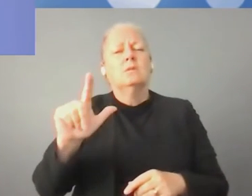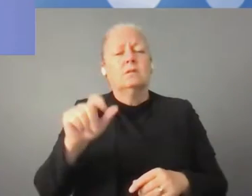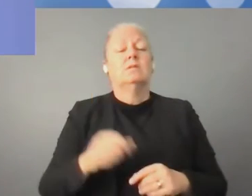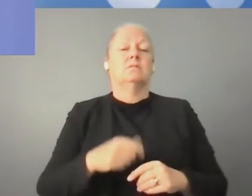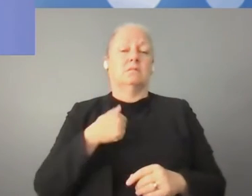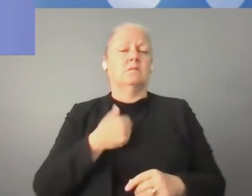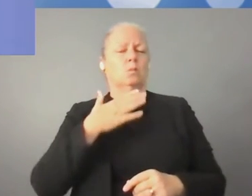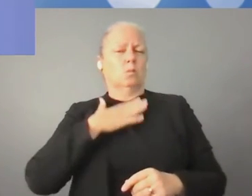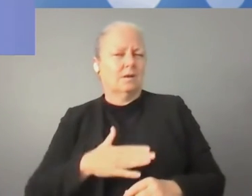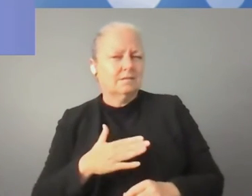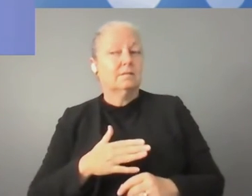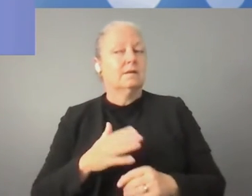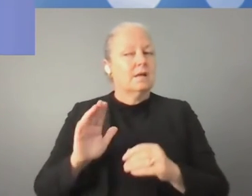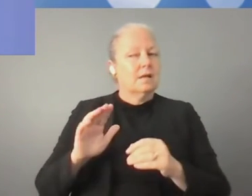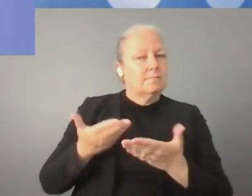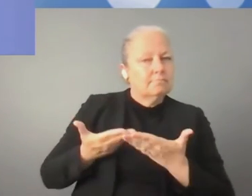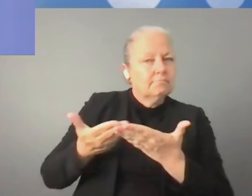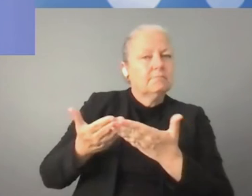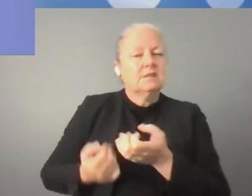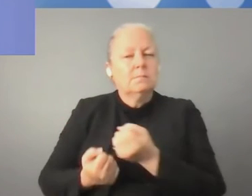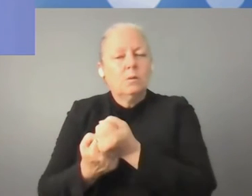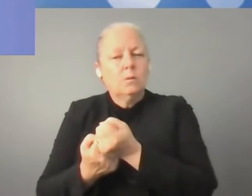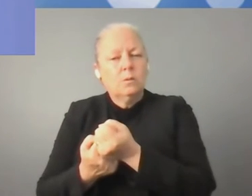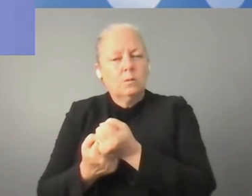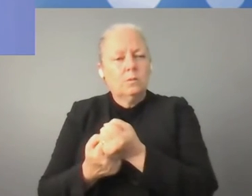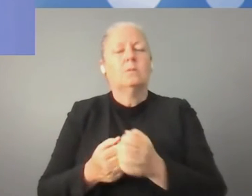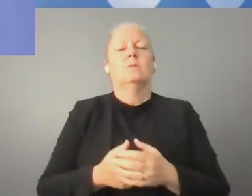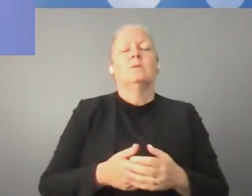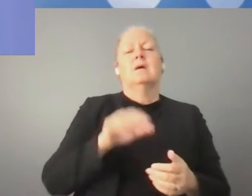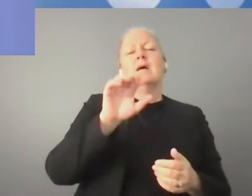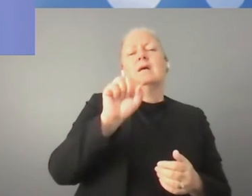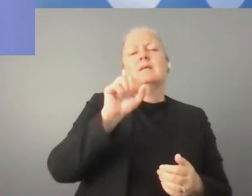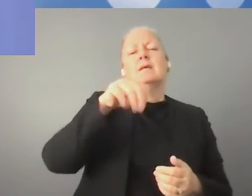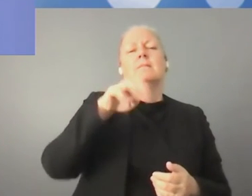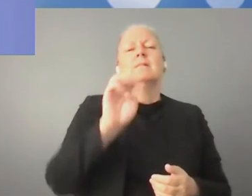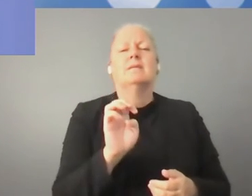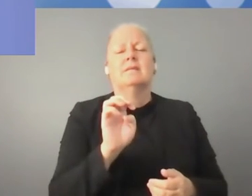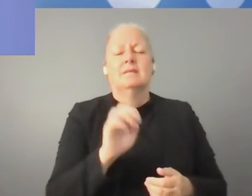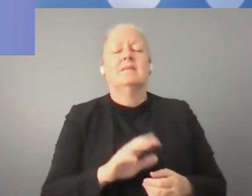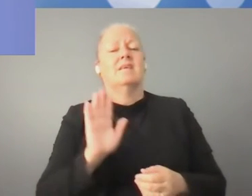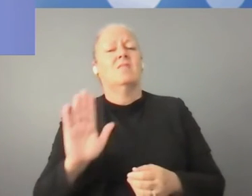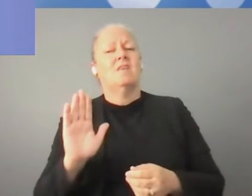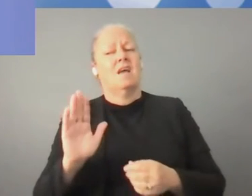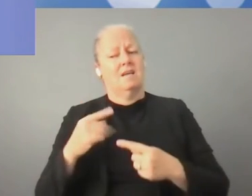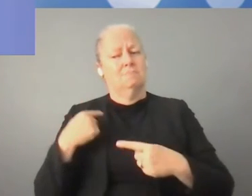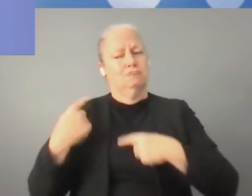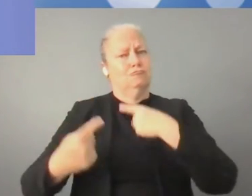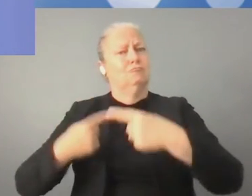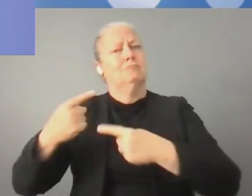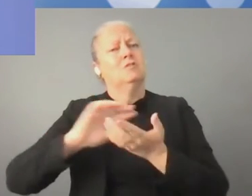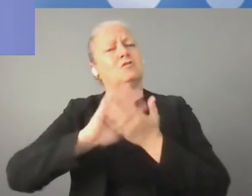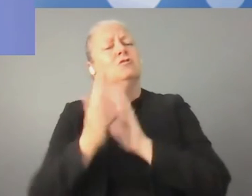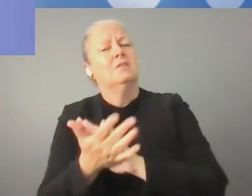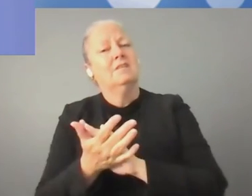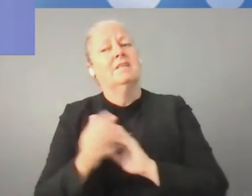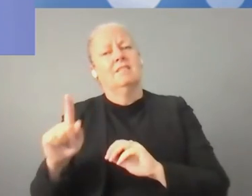support SMEs in their digital transformation because they offer the greatest number of